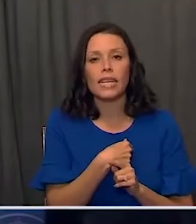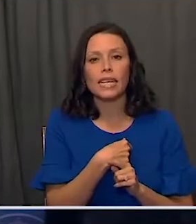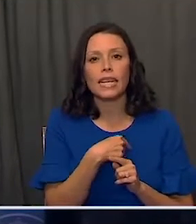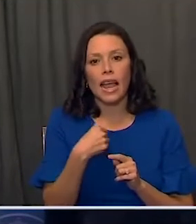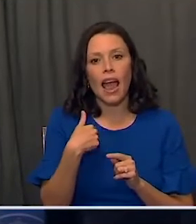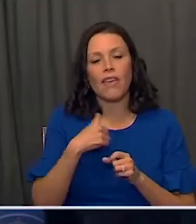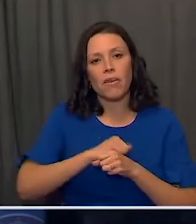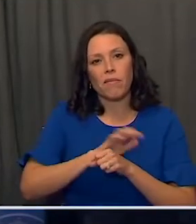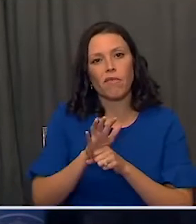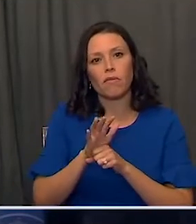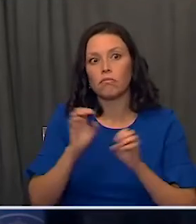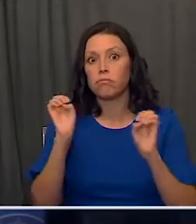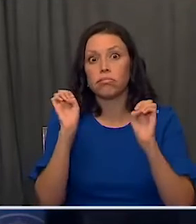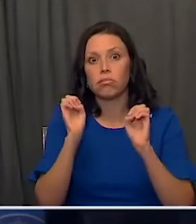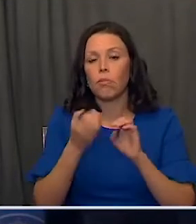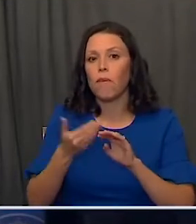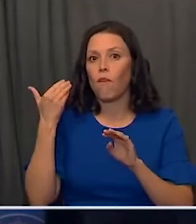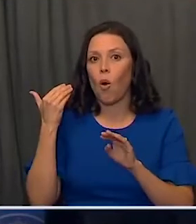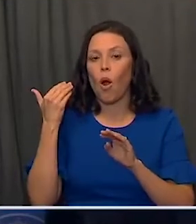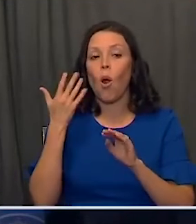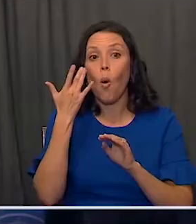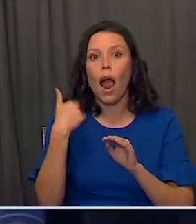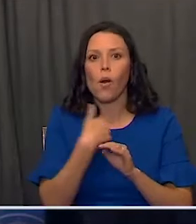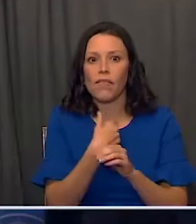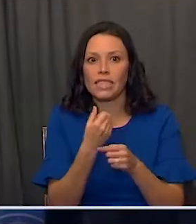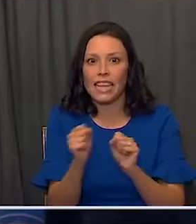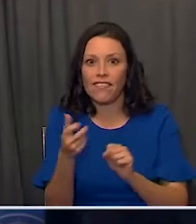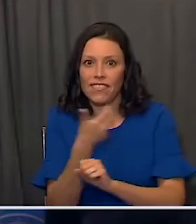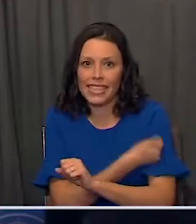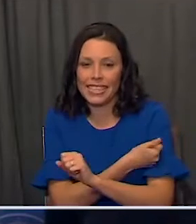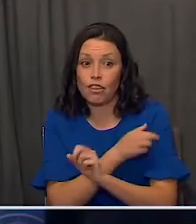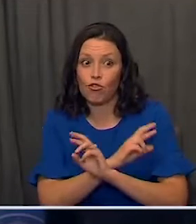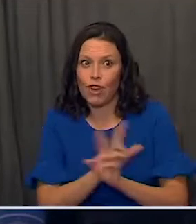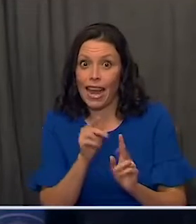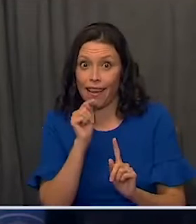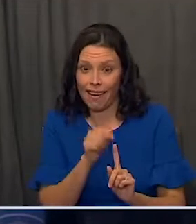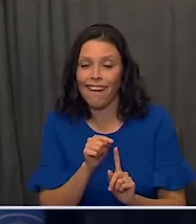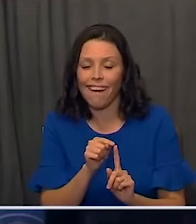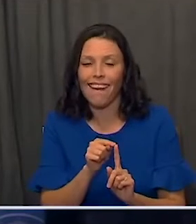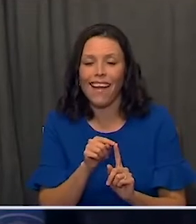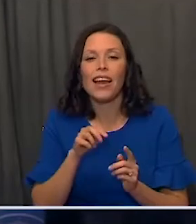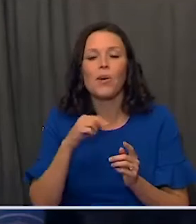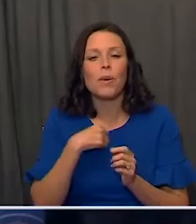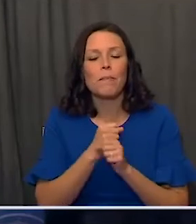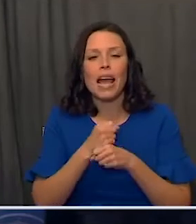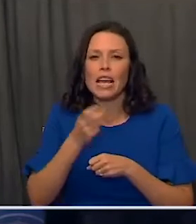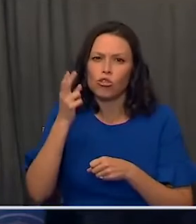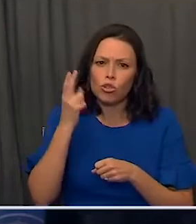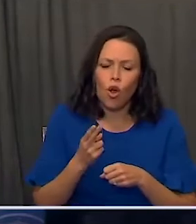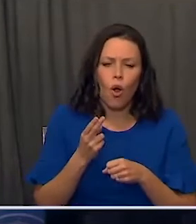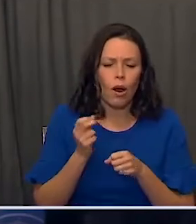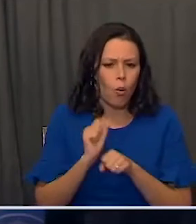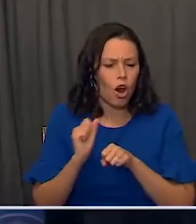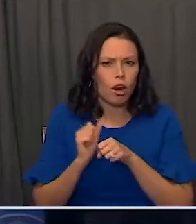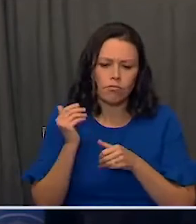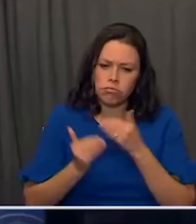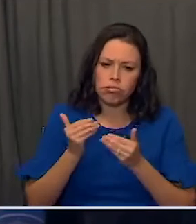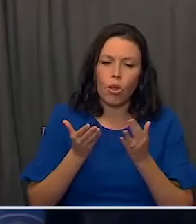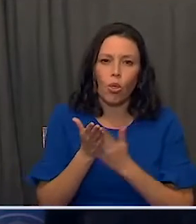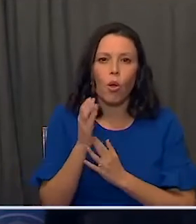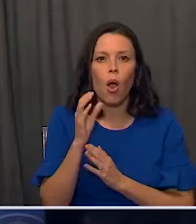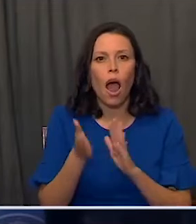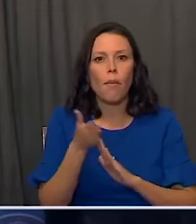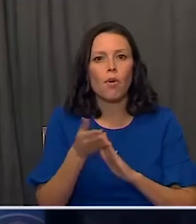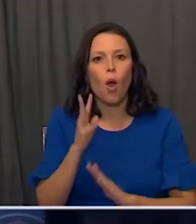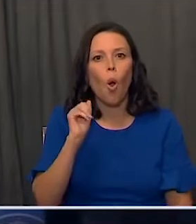pandemic in the past the day that we have a safe and effective vaccine. We've been making historic progress through Operation